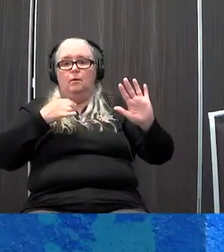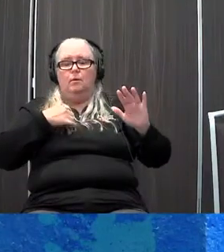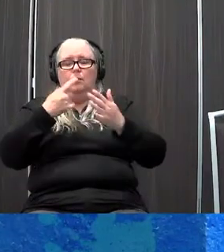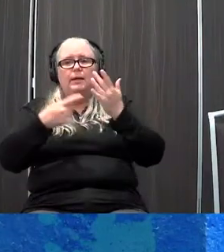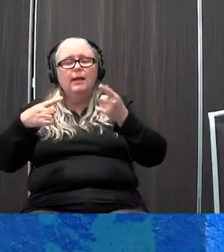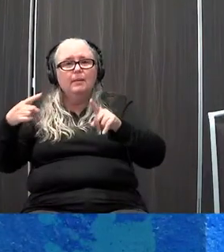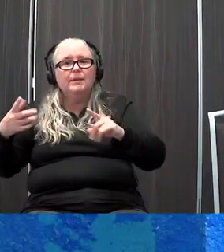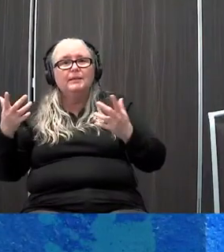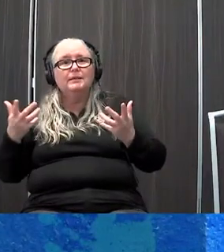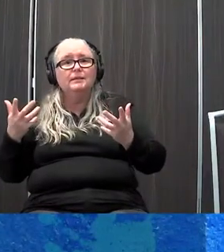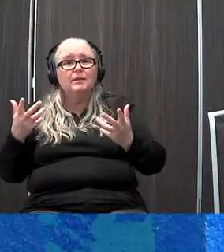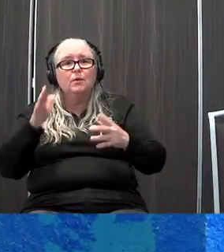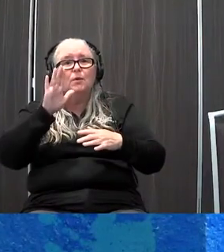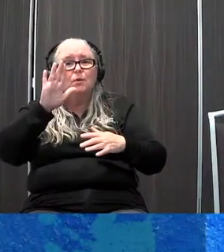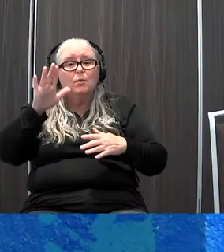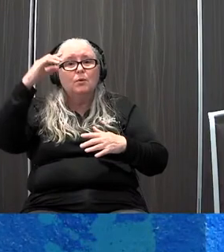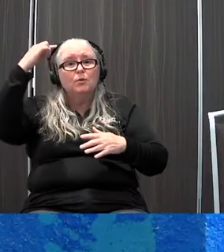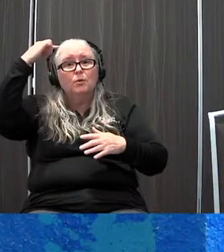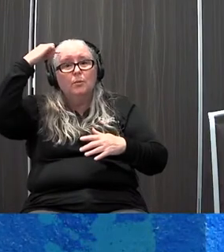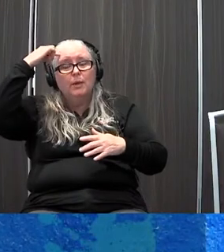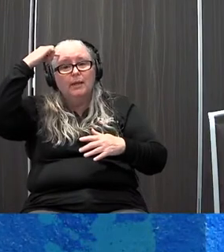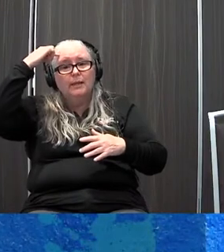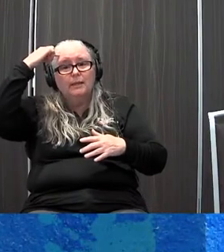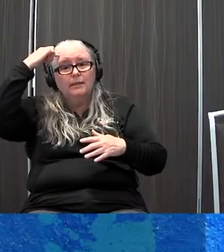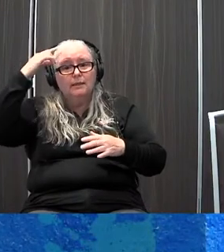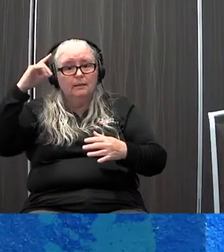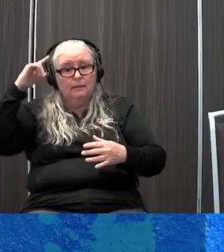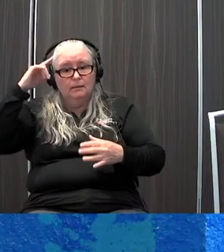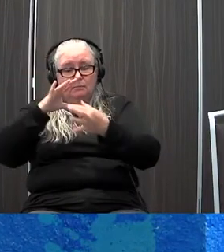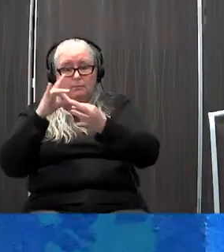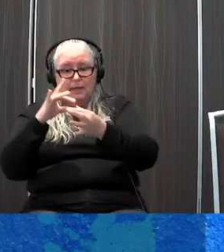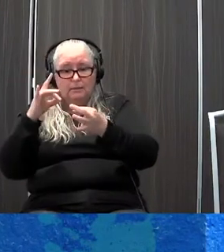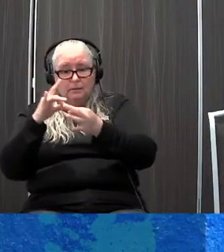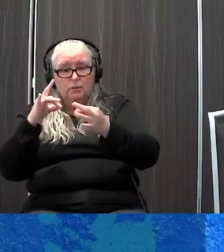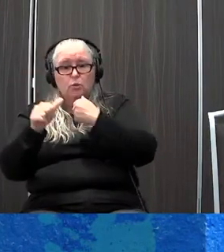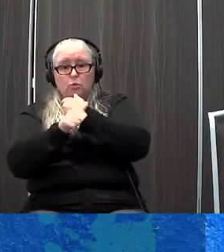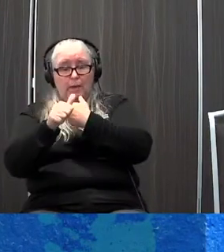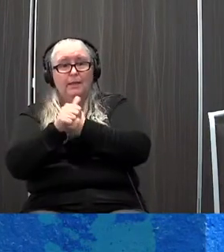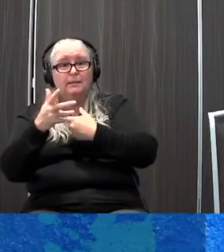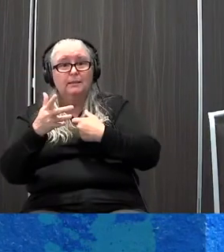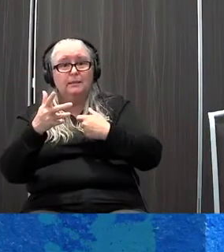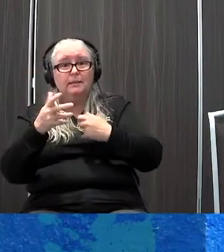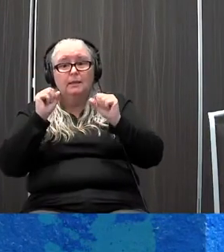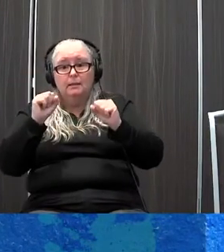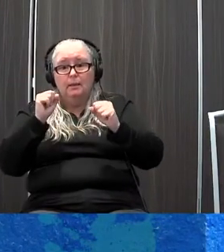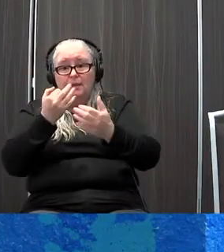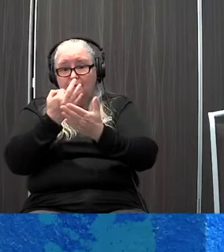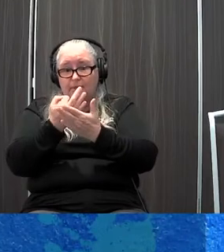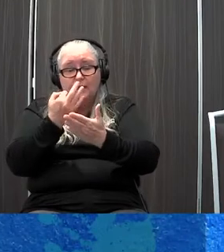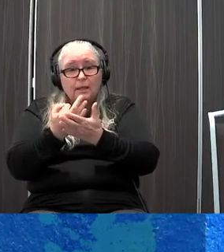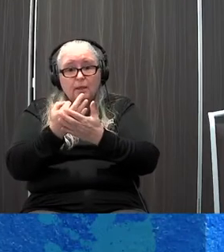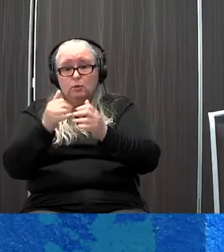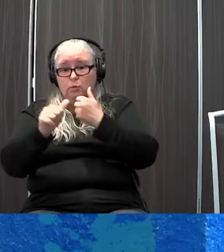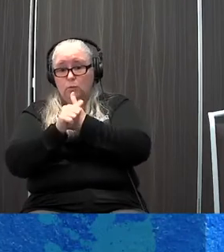happens? Well, what happens is your brain perceives a threat, right? And if your brain perceives a threat, it could be a financial threat, an